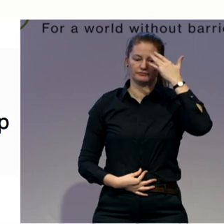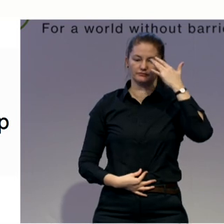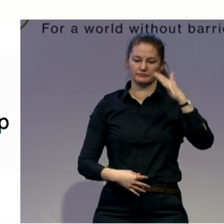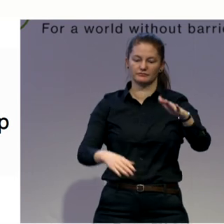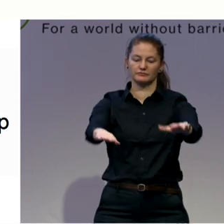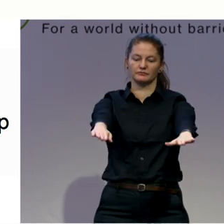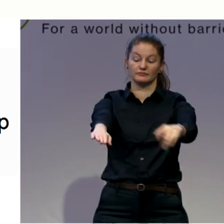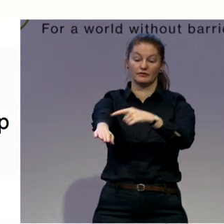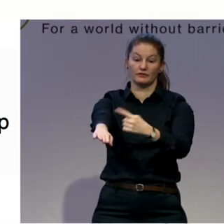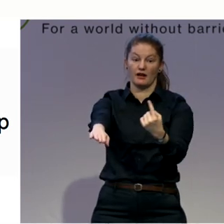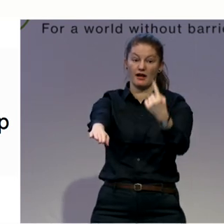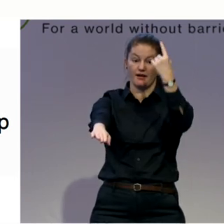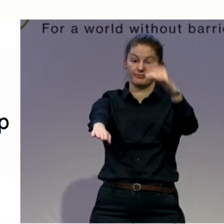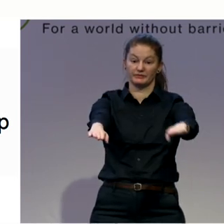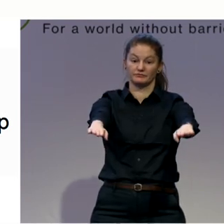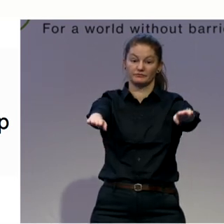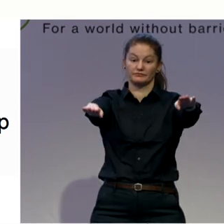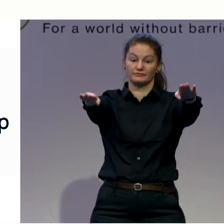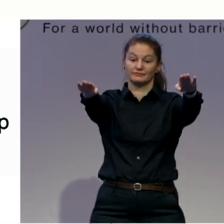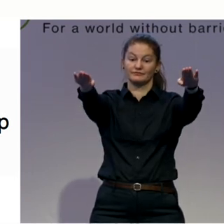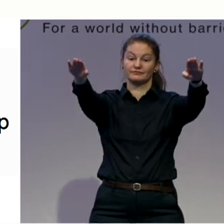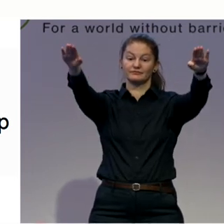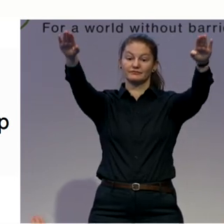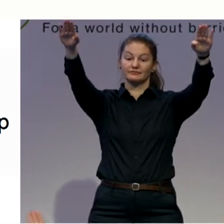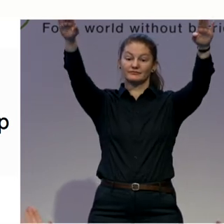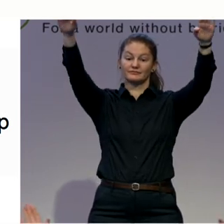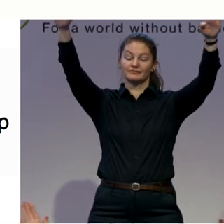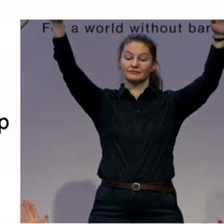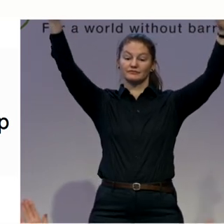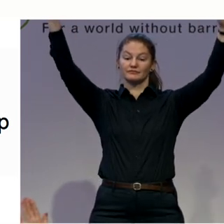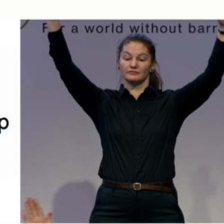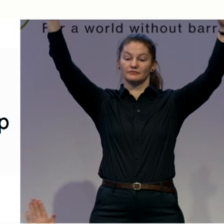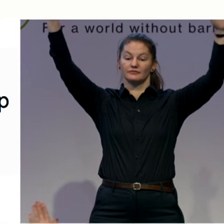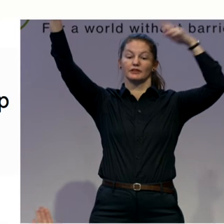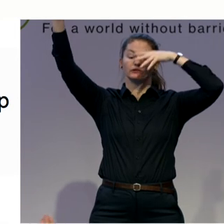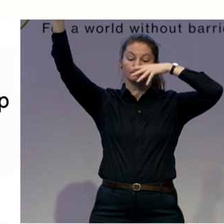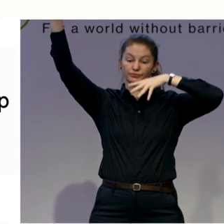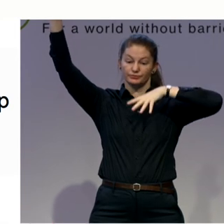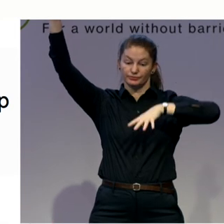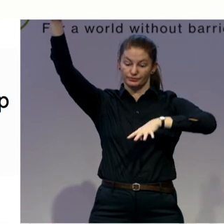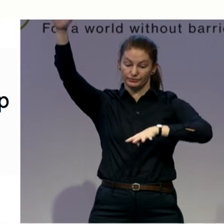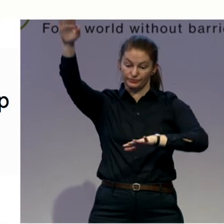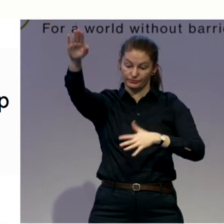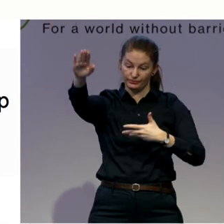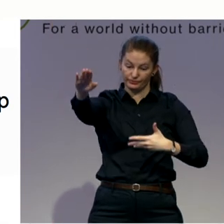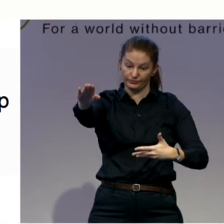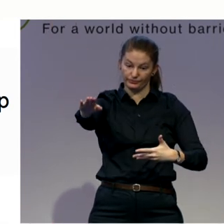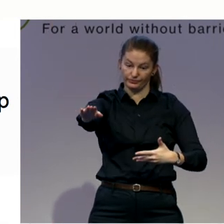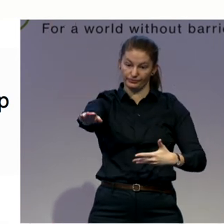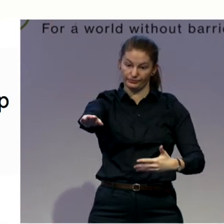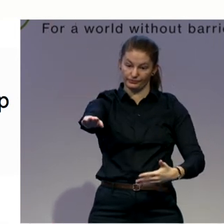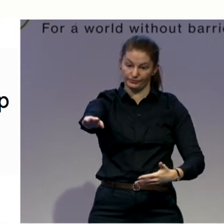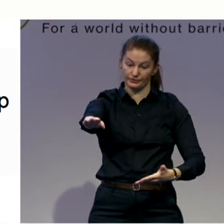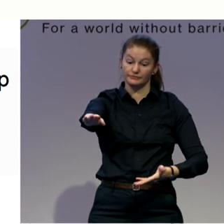your shoulders down. And come back. How does it feel? Good. And move your shoulders down